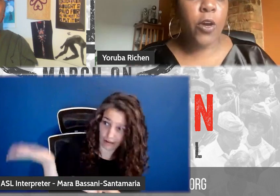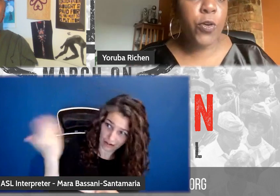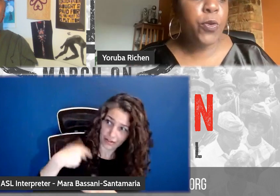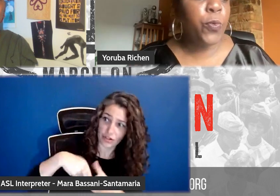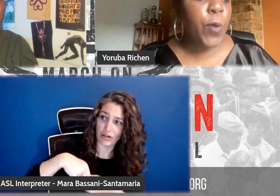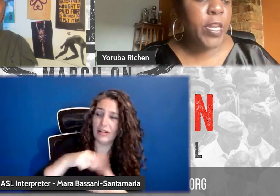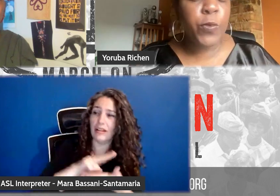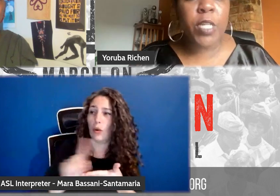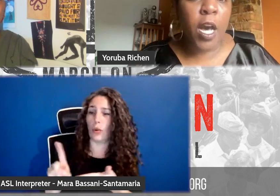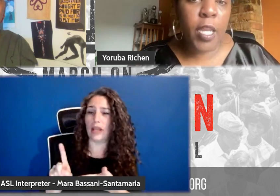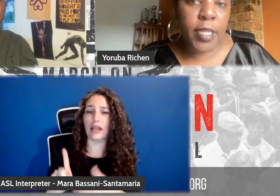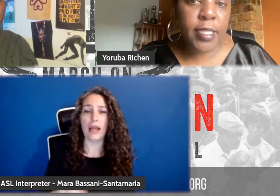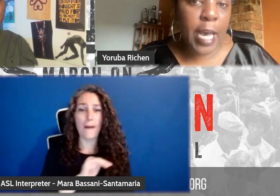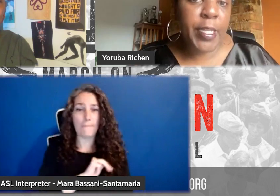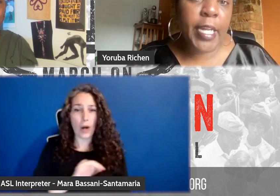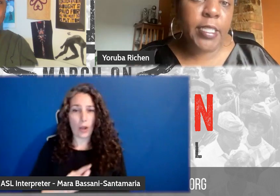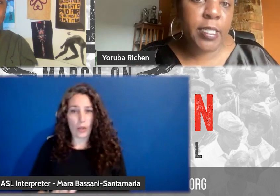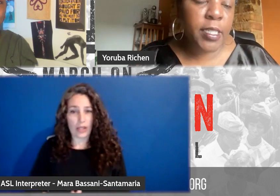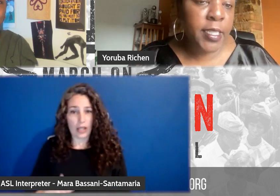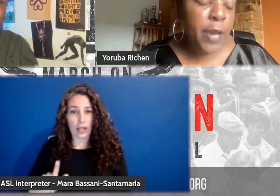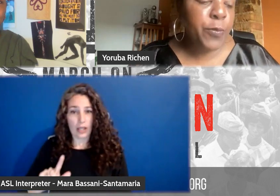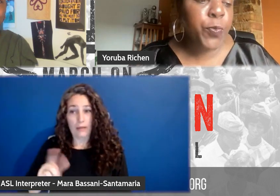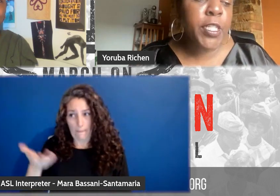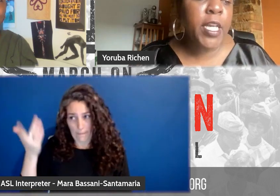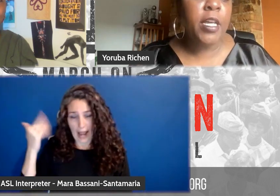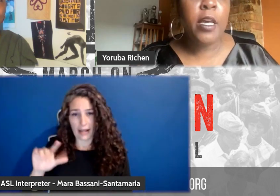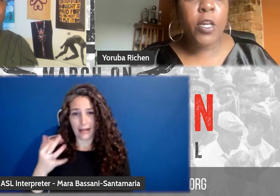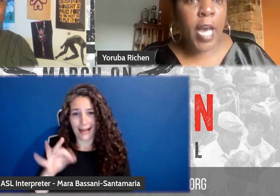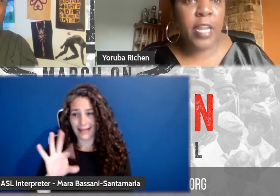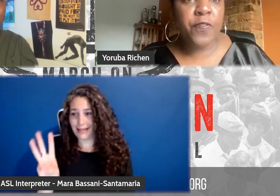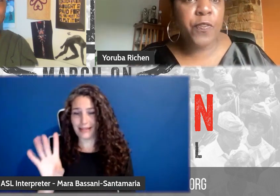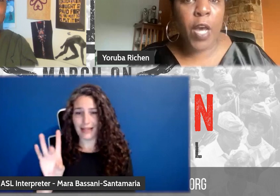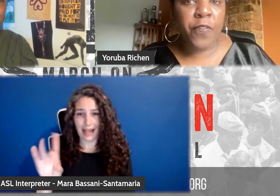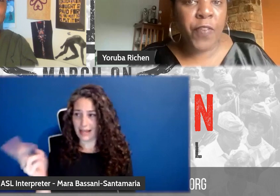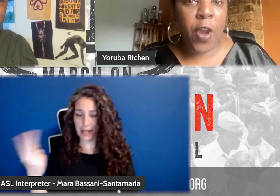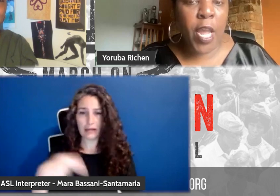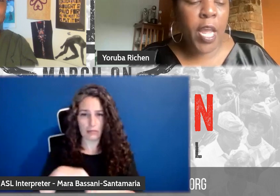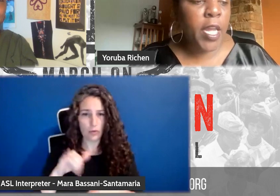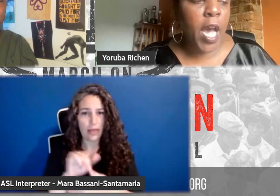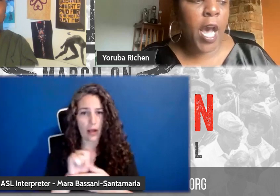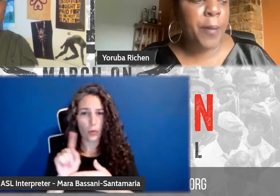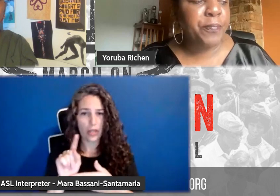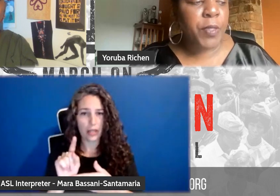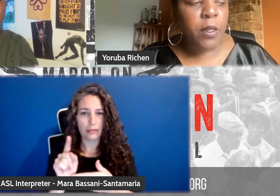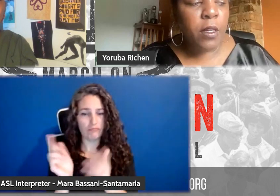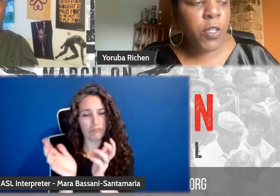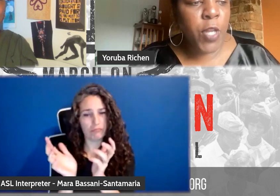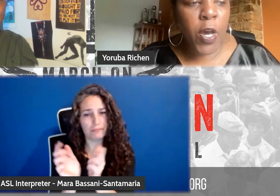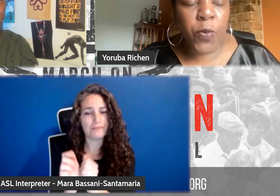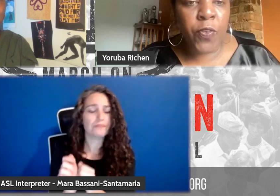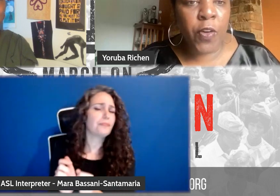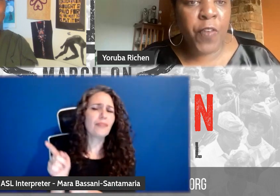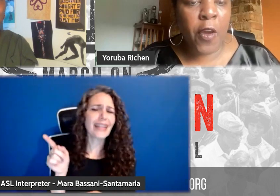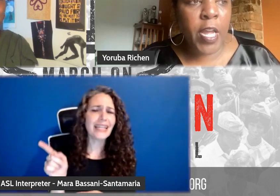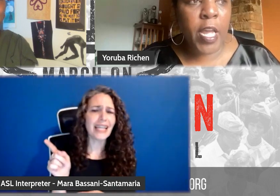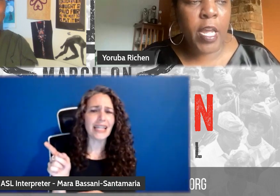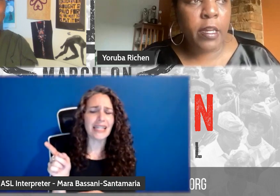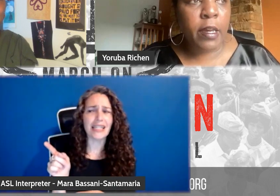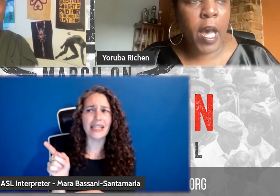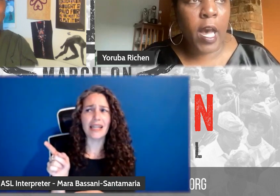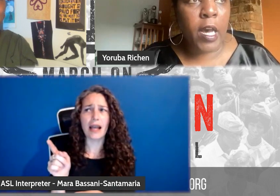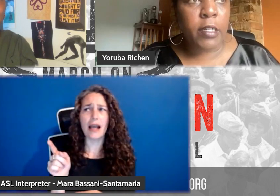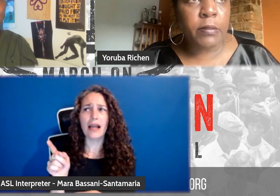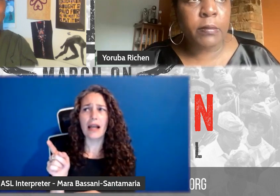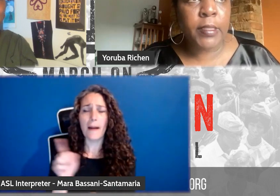who, when he was on at that time in 1968, was really kind of a very, you know, very,